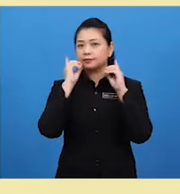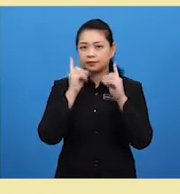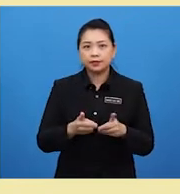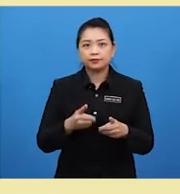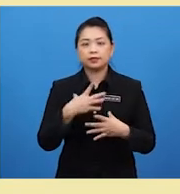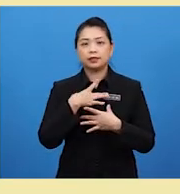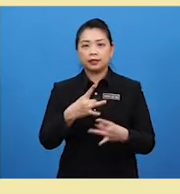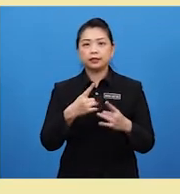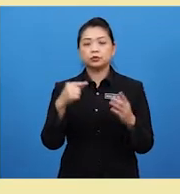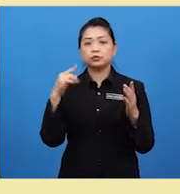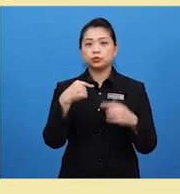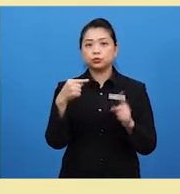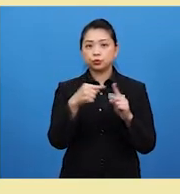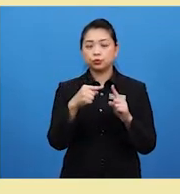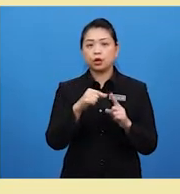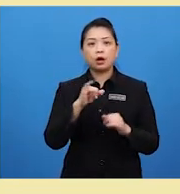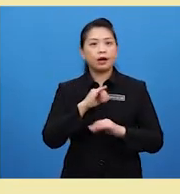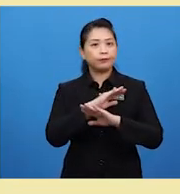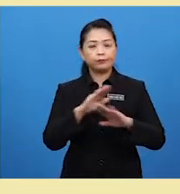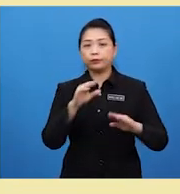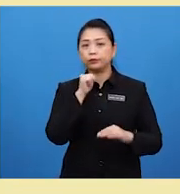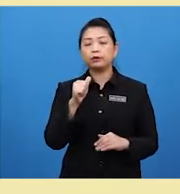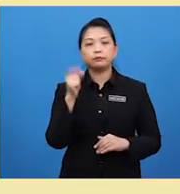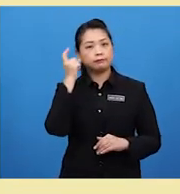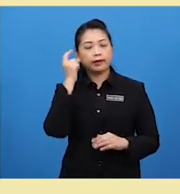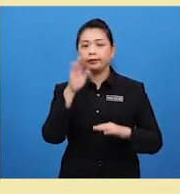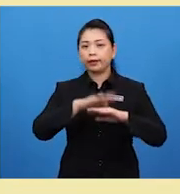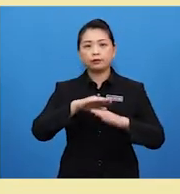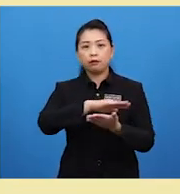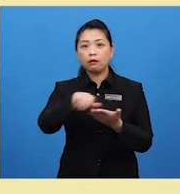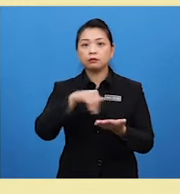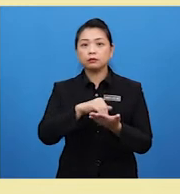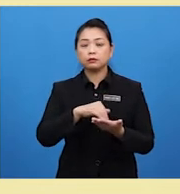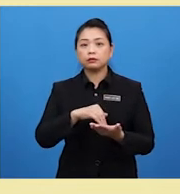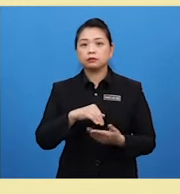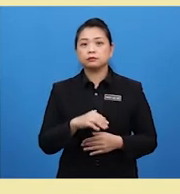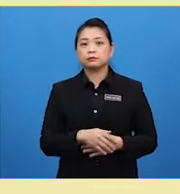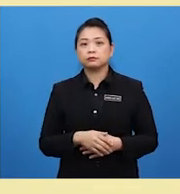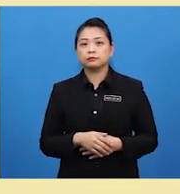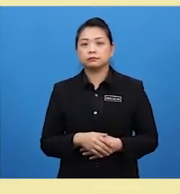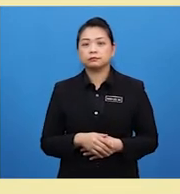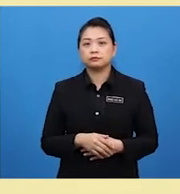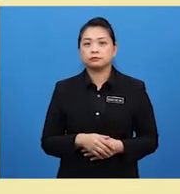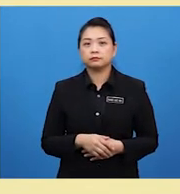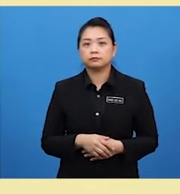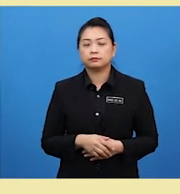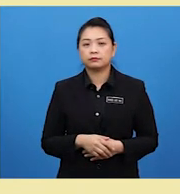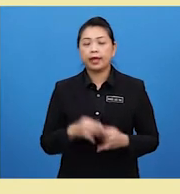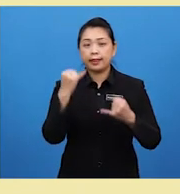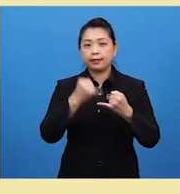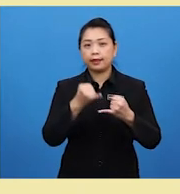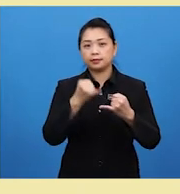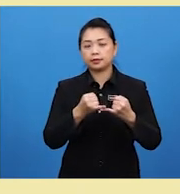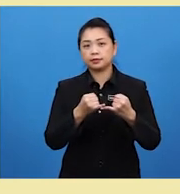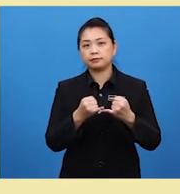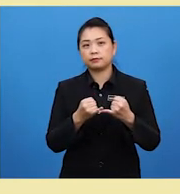like to I wouldn't mind that at all I'd be up for And